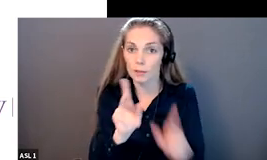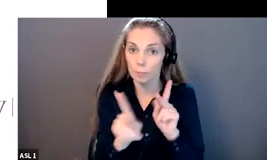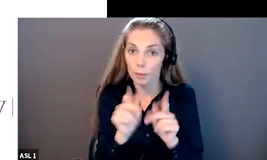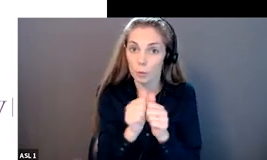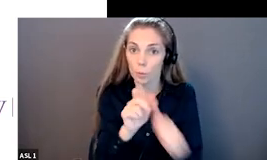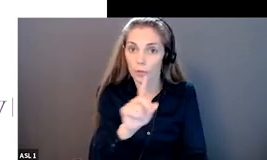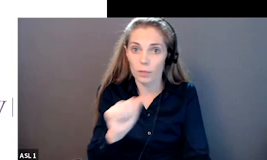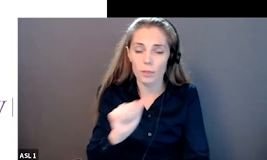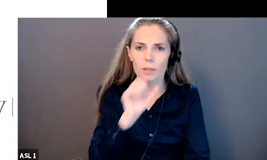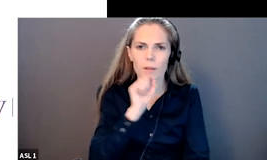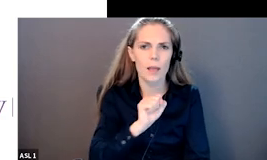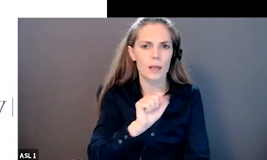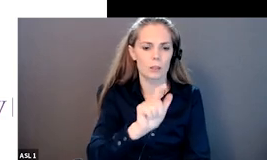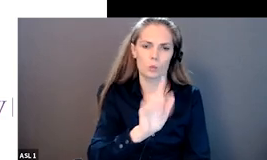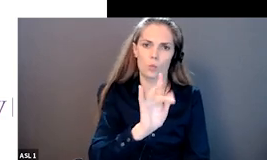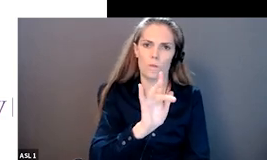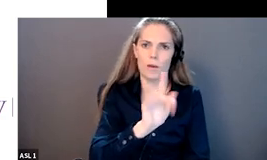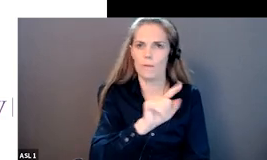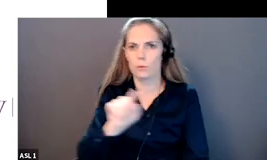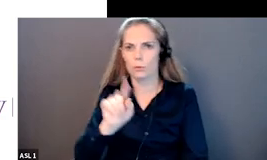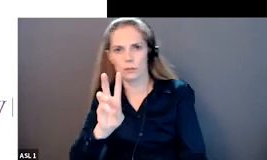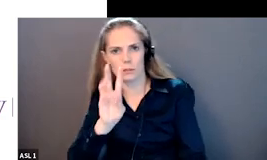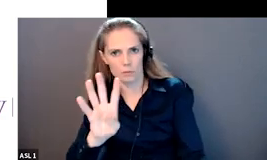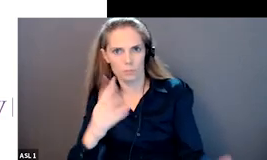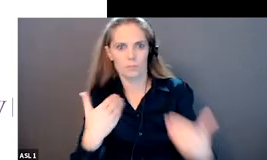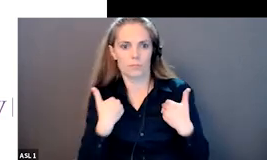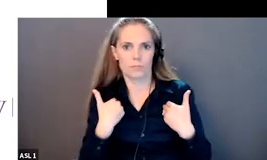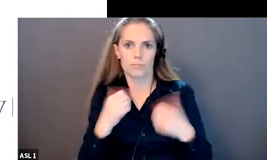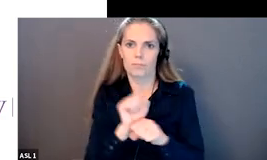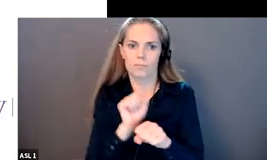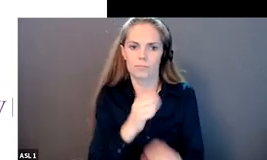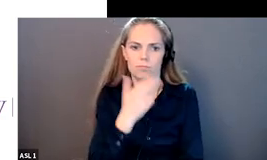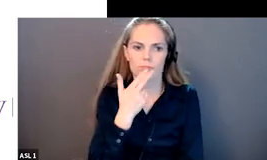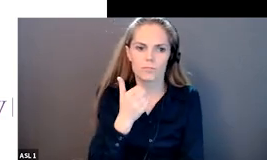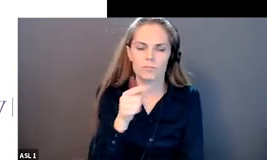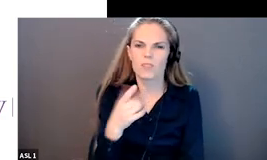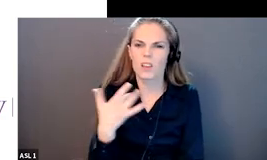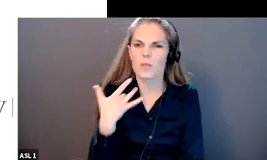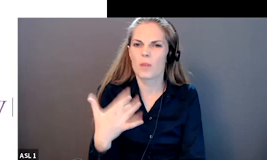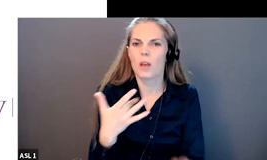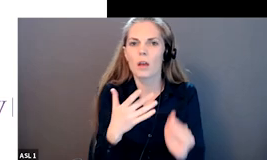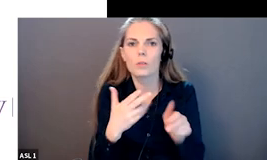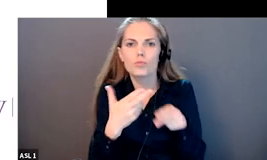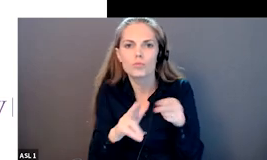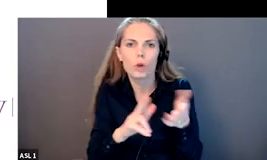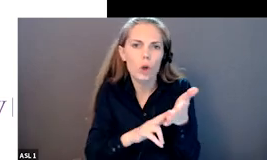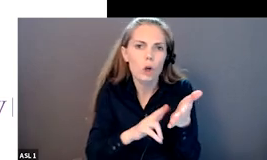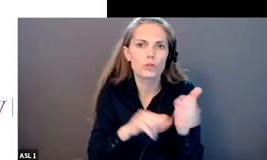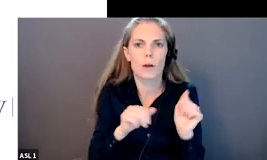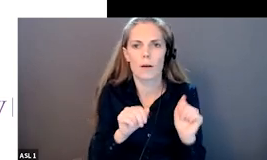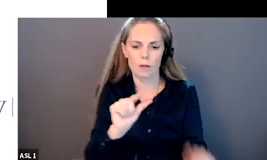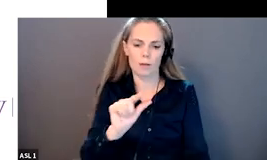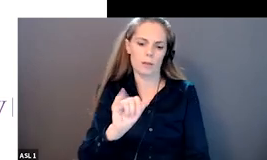likely to experience precarious employment such as contract or gig work working under the table and we they